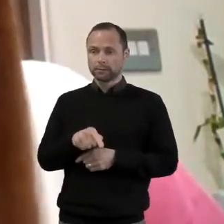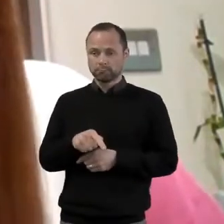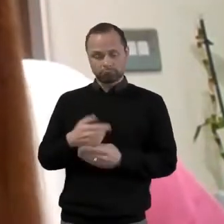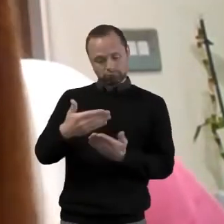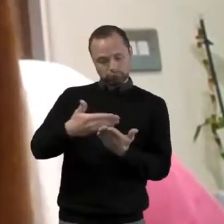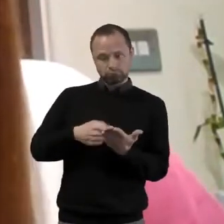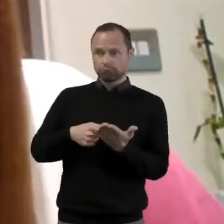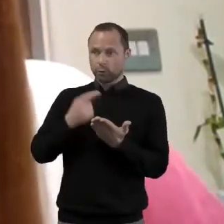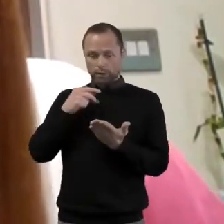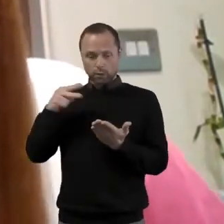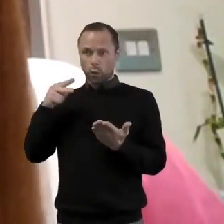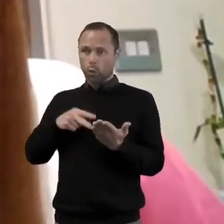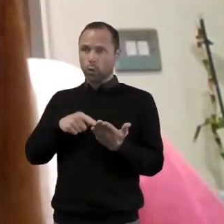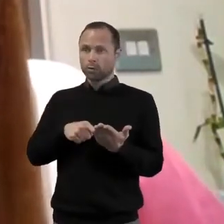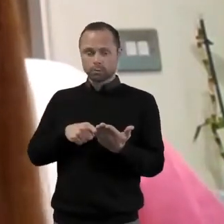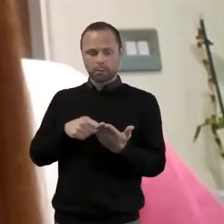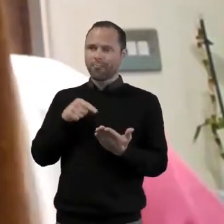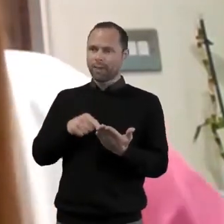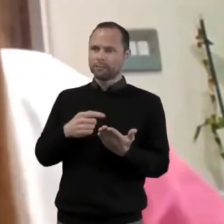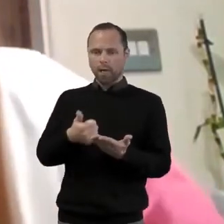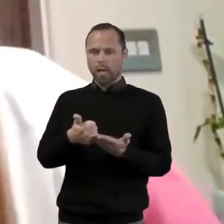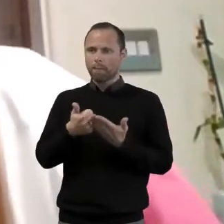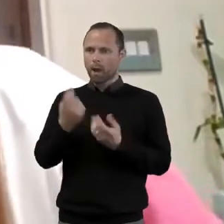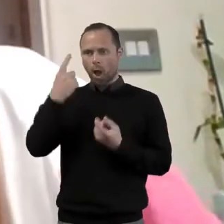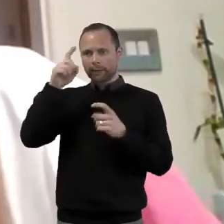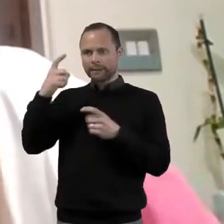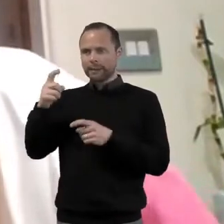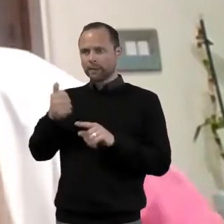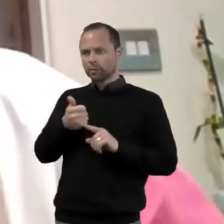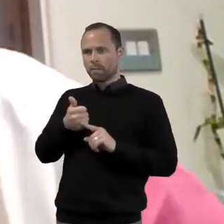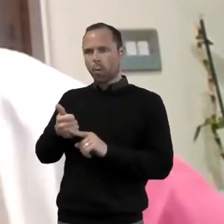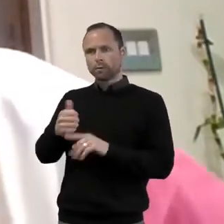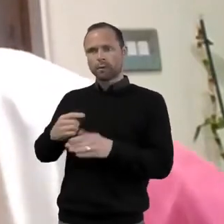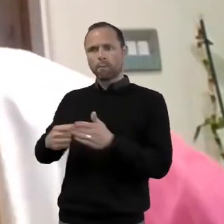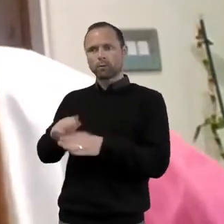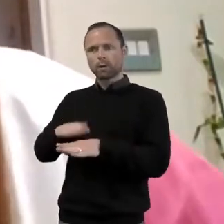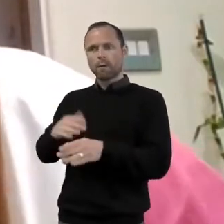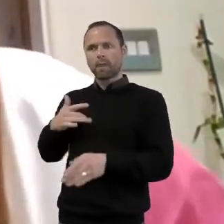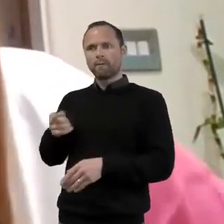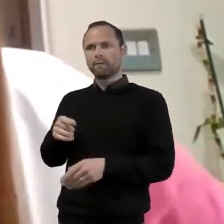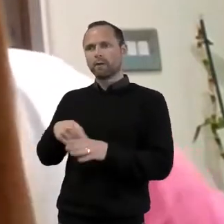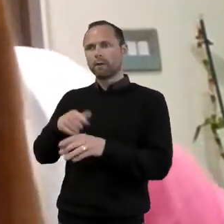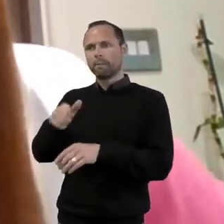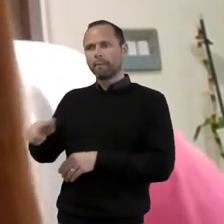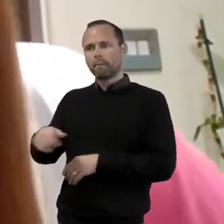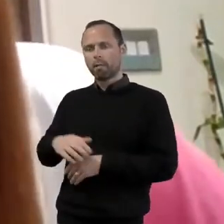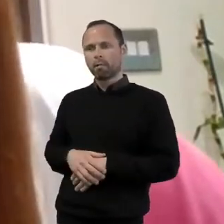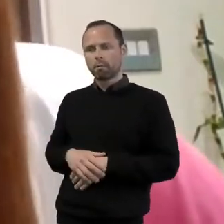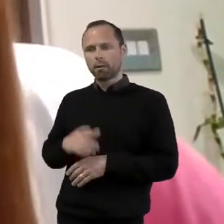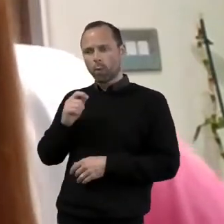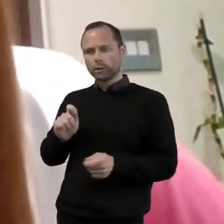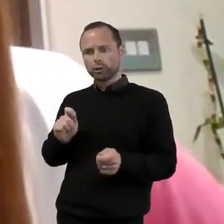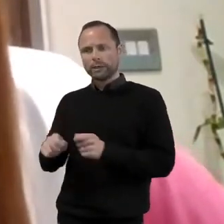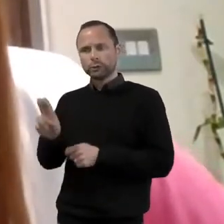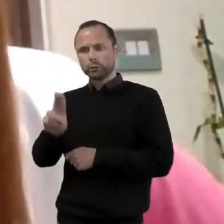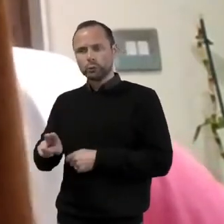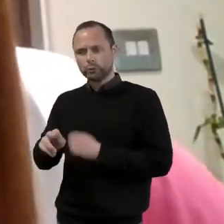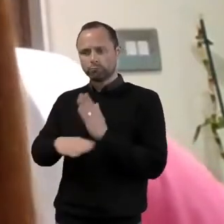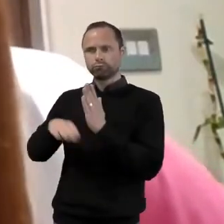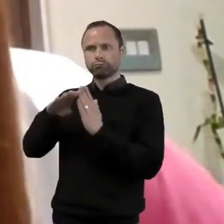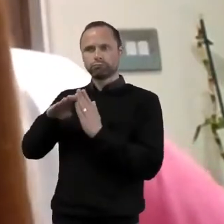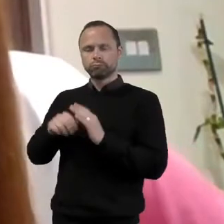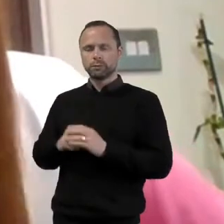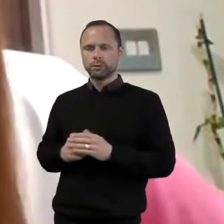God's love through supporting this crucial stage for our young people. Perhaps have a chat to your local